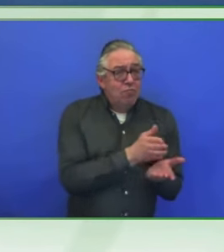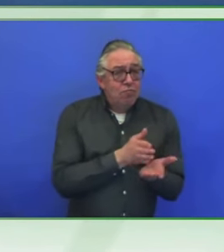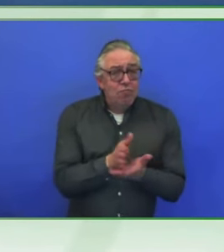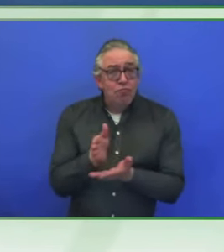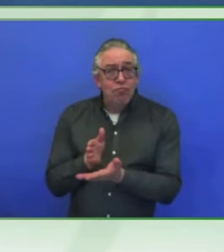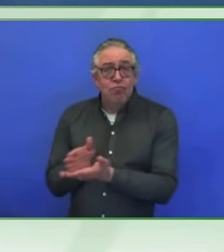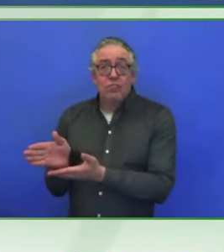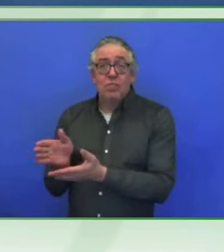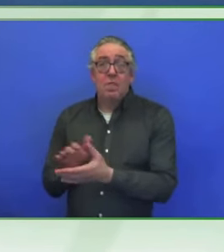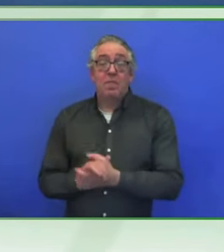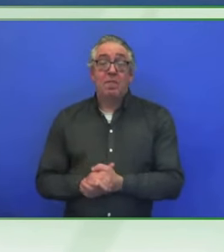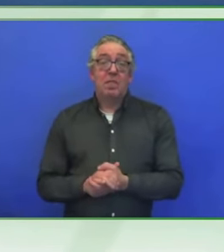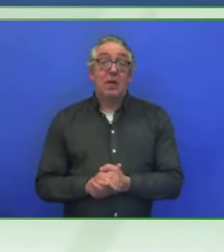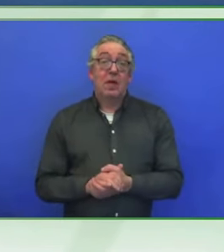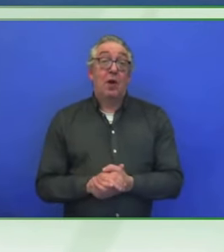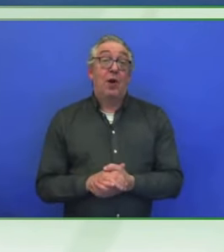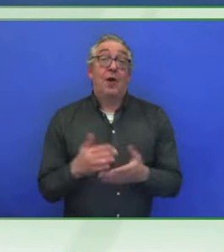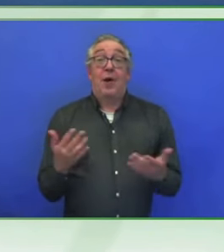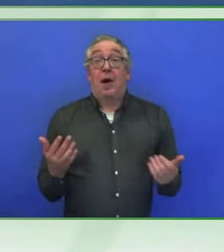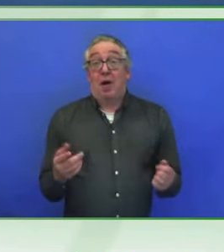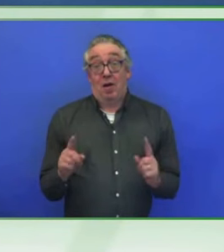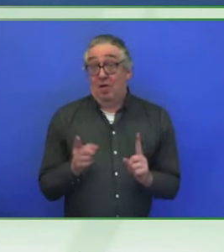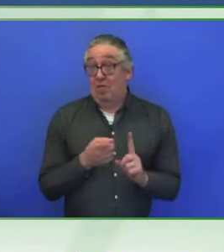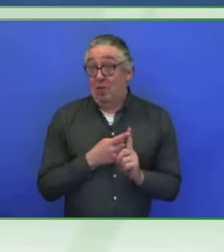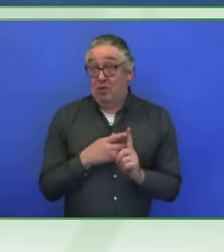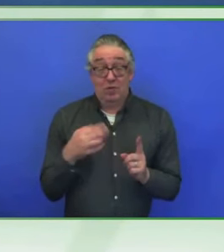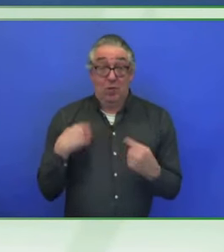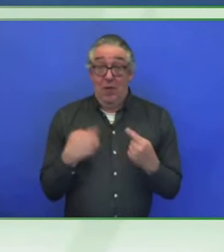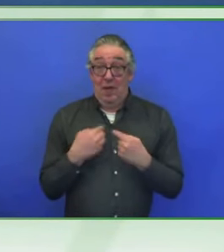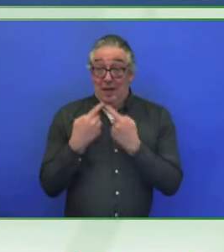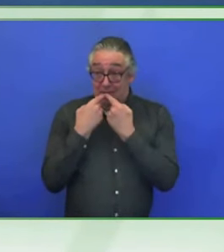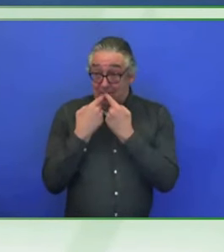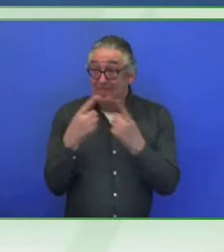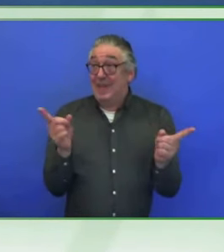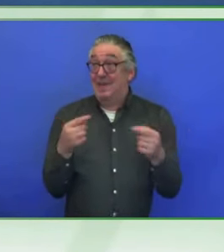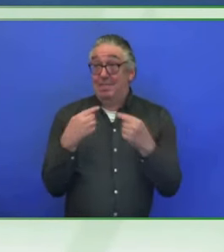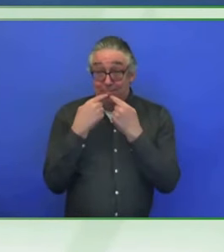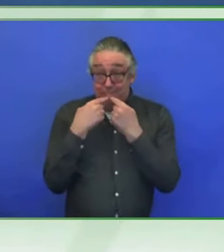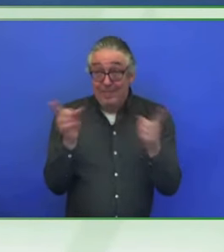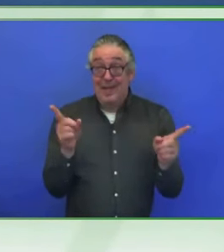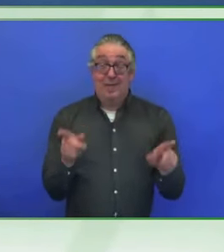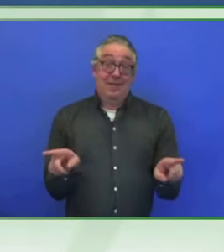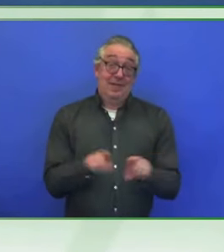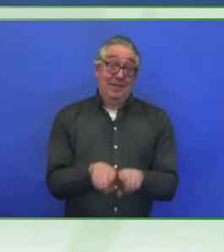the same message that the persons with disabilities as, uh, rights holders.